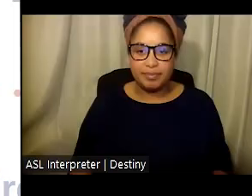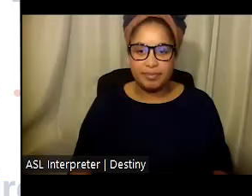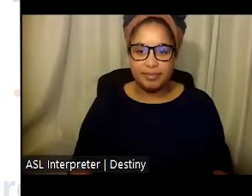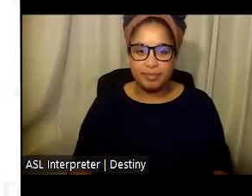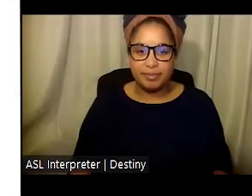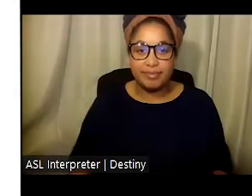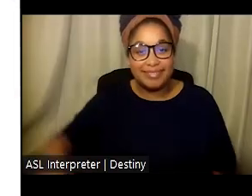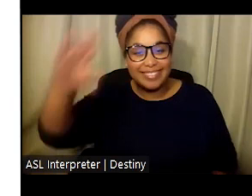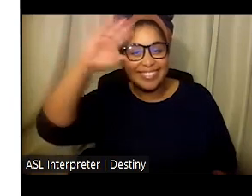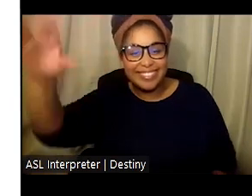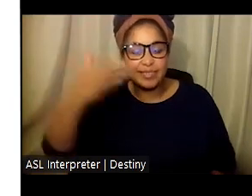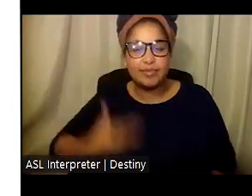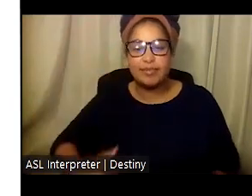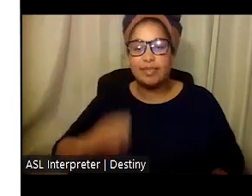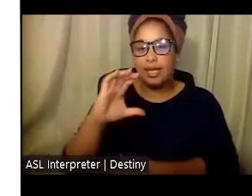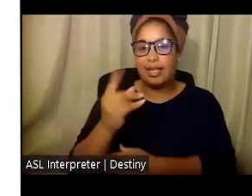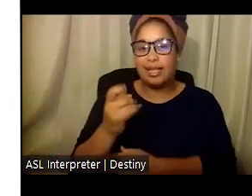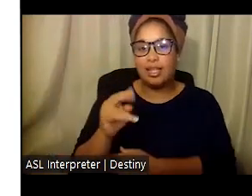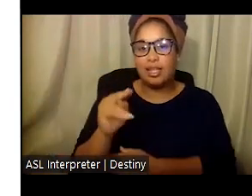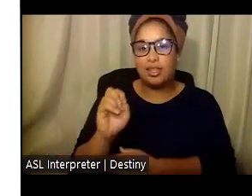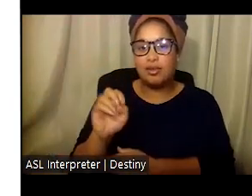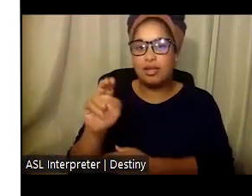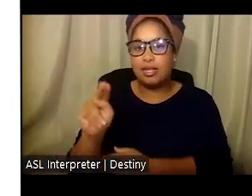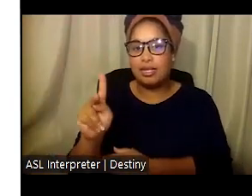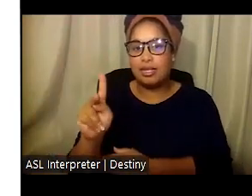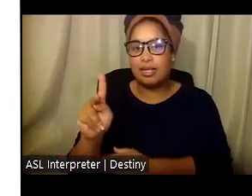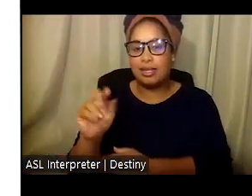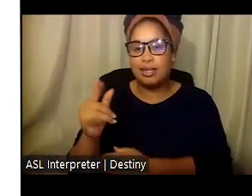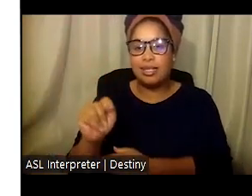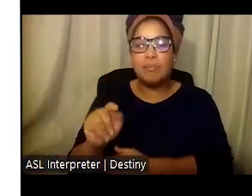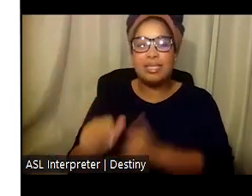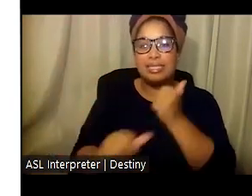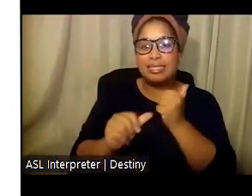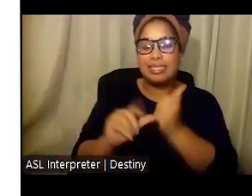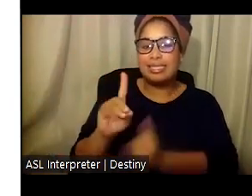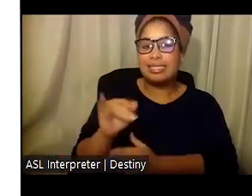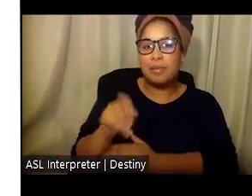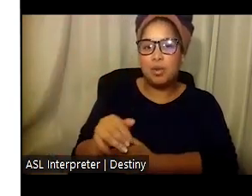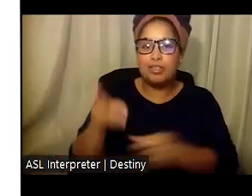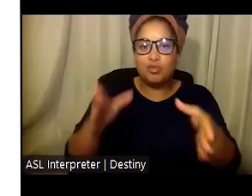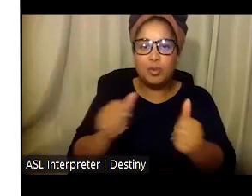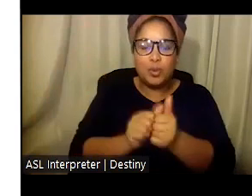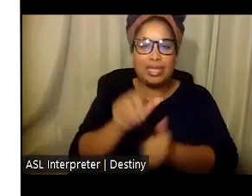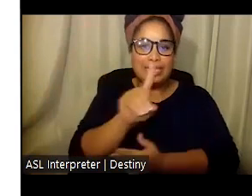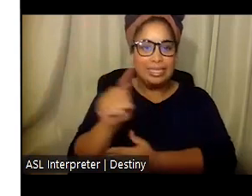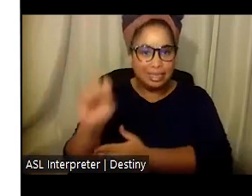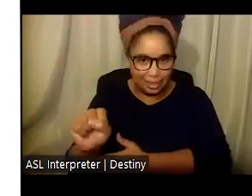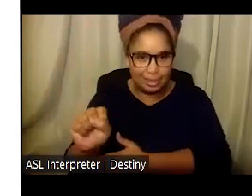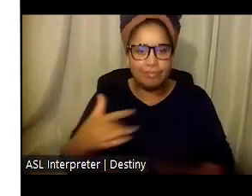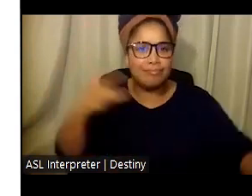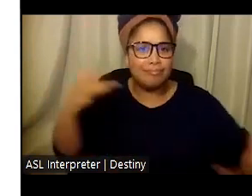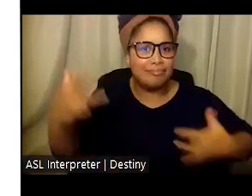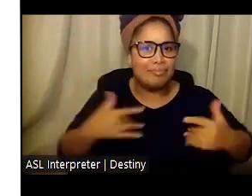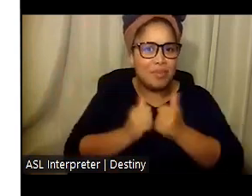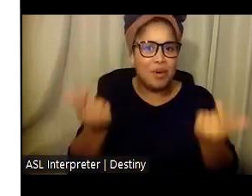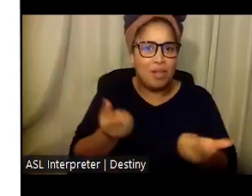Hello, I'm Catherine Knight. I'm the Assistant Deputy Director with the Department of Developmental Services. I'm really excited to be here